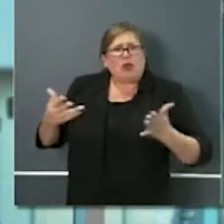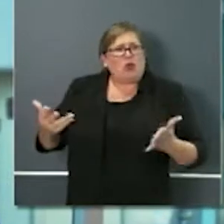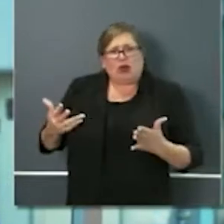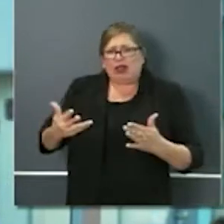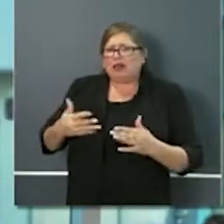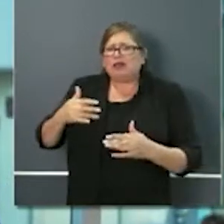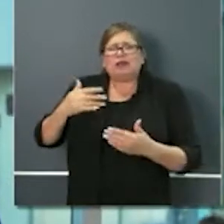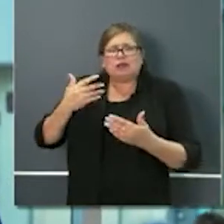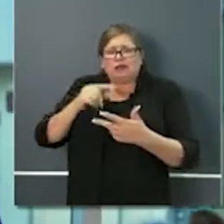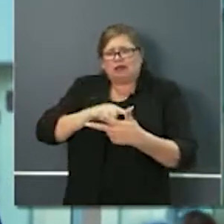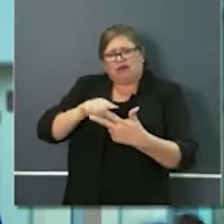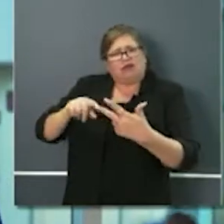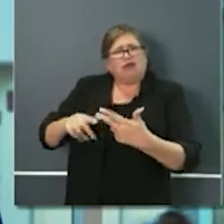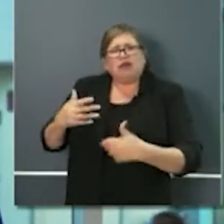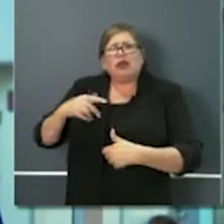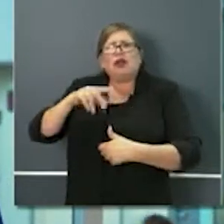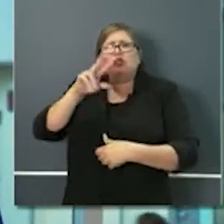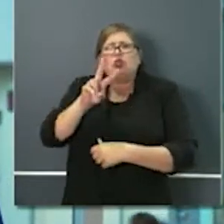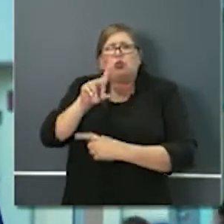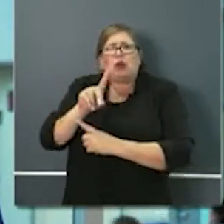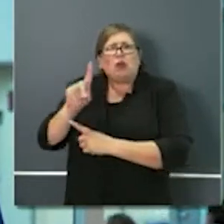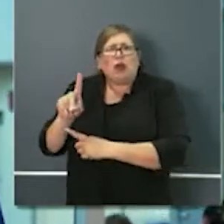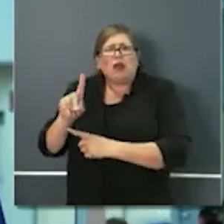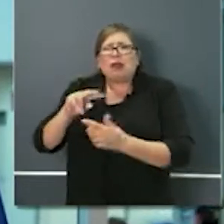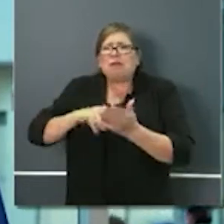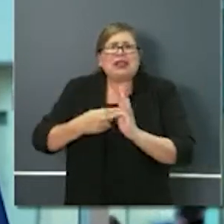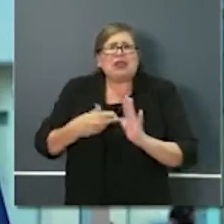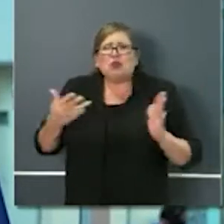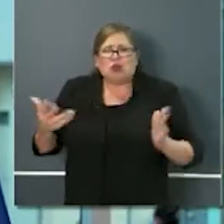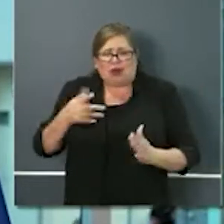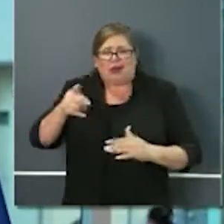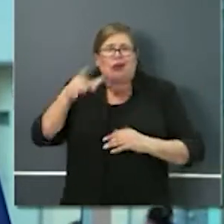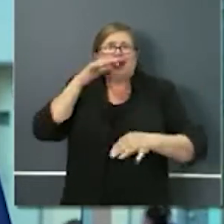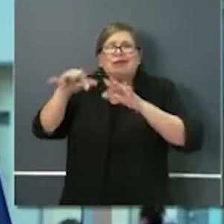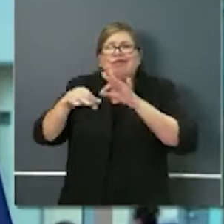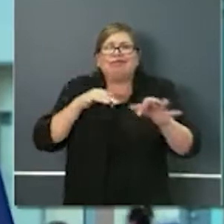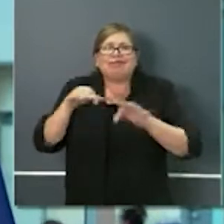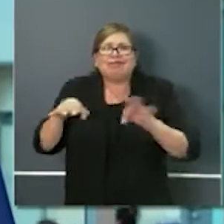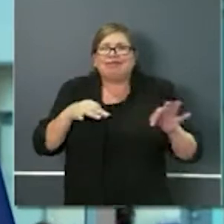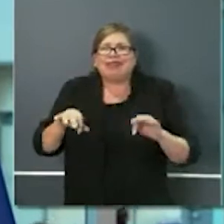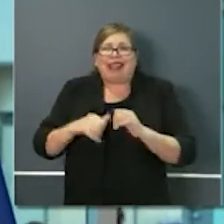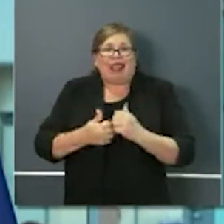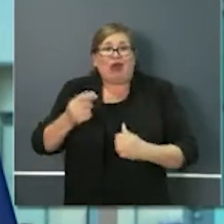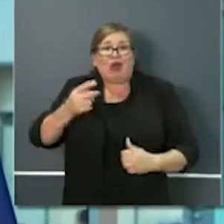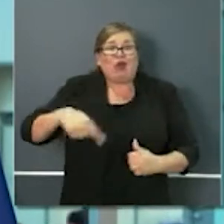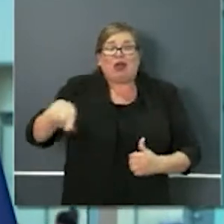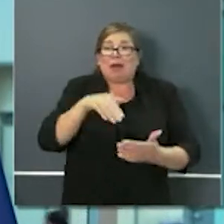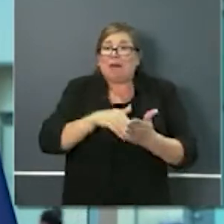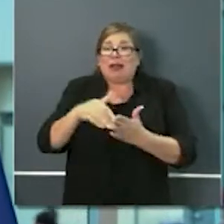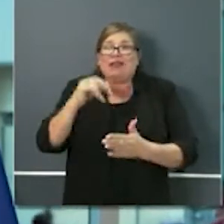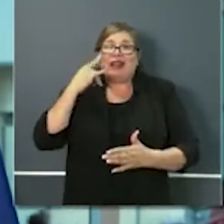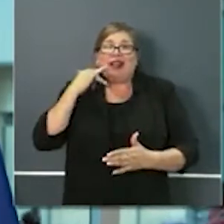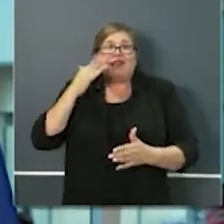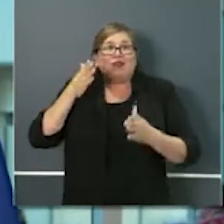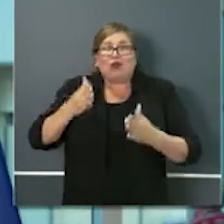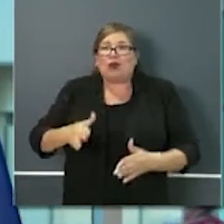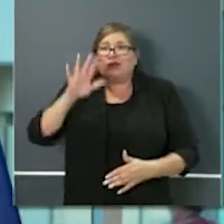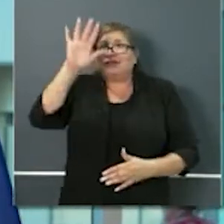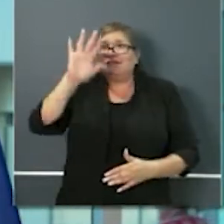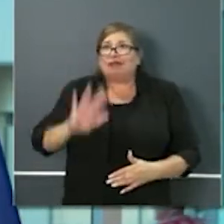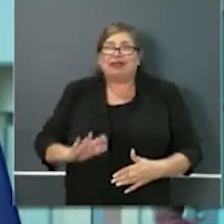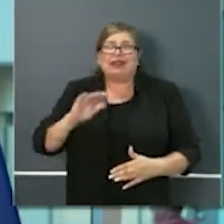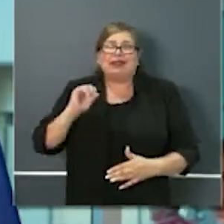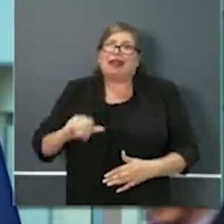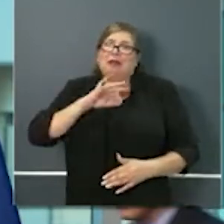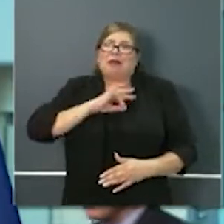numbers 2-1-1 truly represent and will represent to potentially millions of Californians if we avail and take advantage of that system